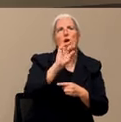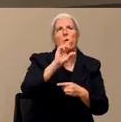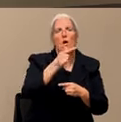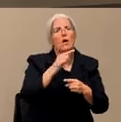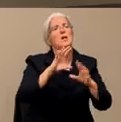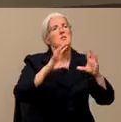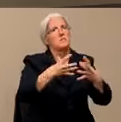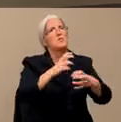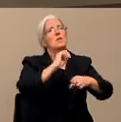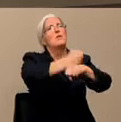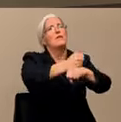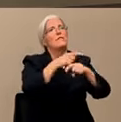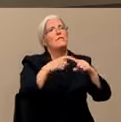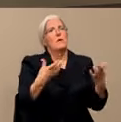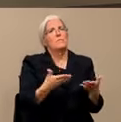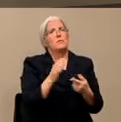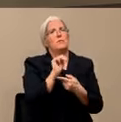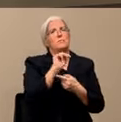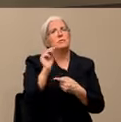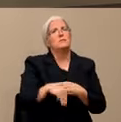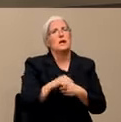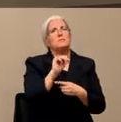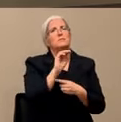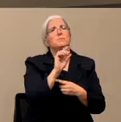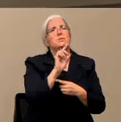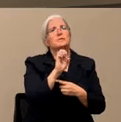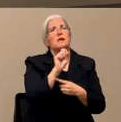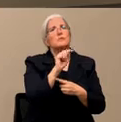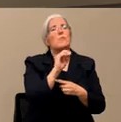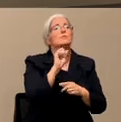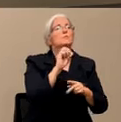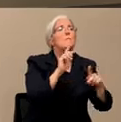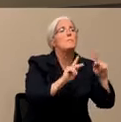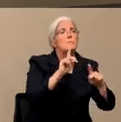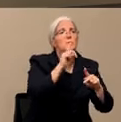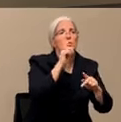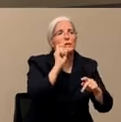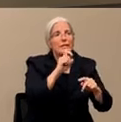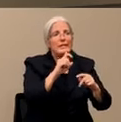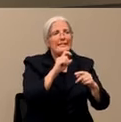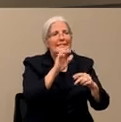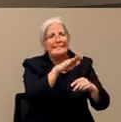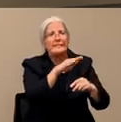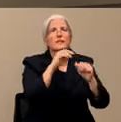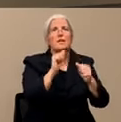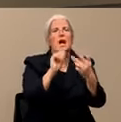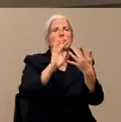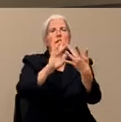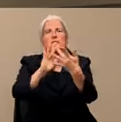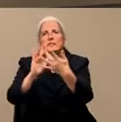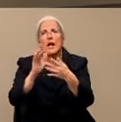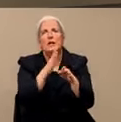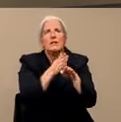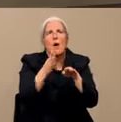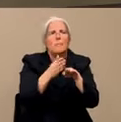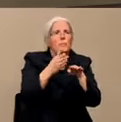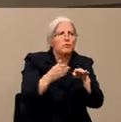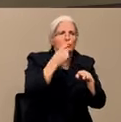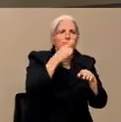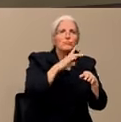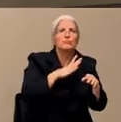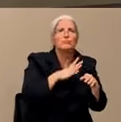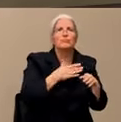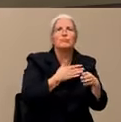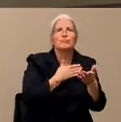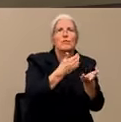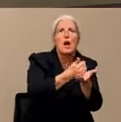people in need in contact with people that are able to help them out. So that's, and they're doing